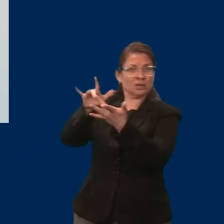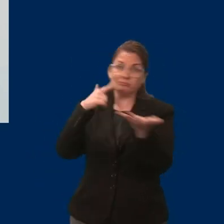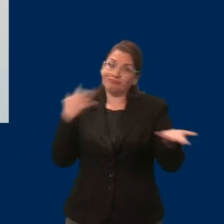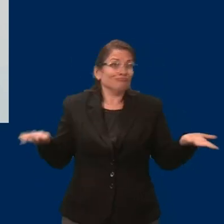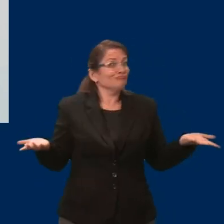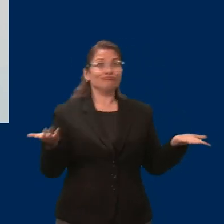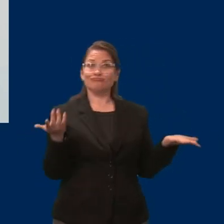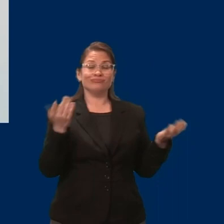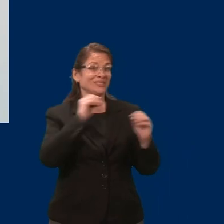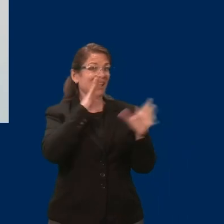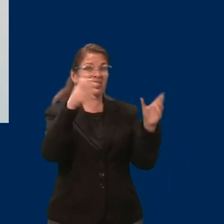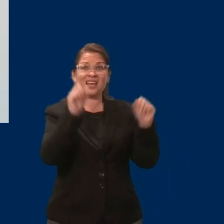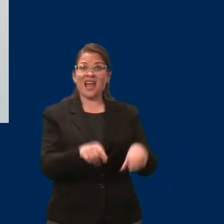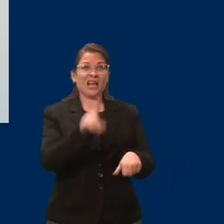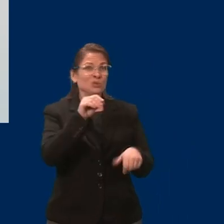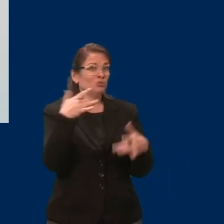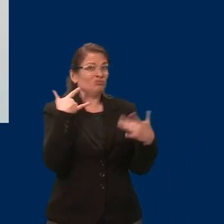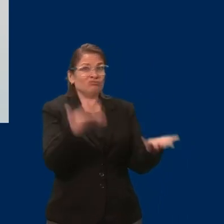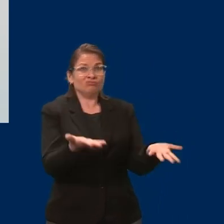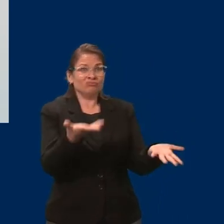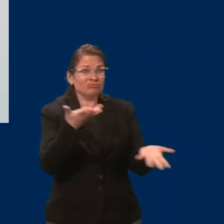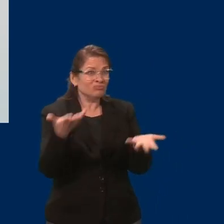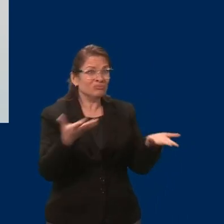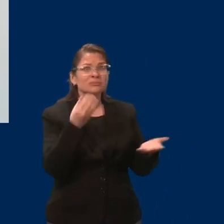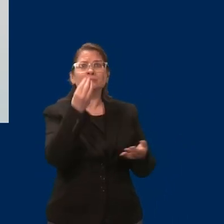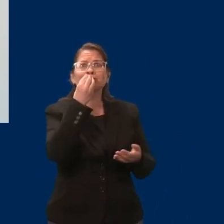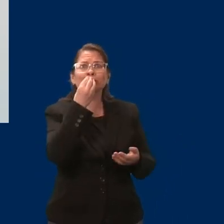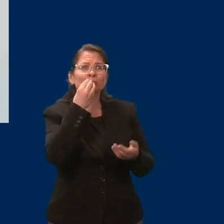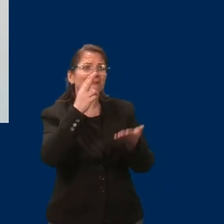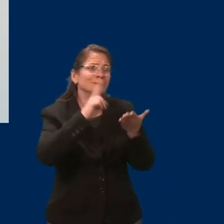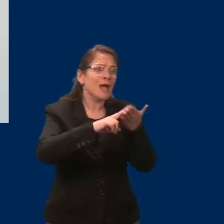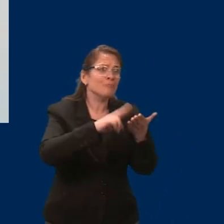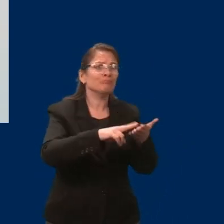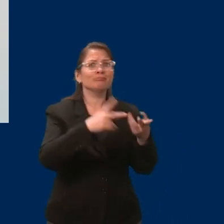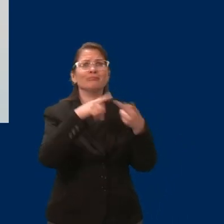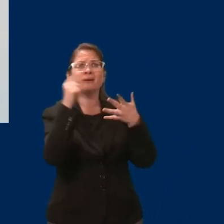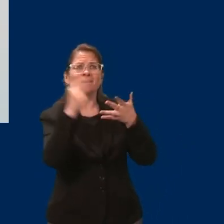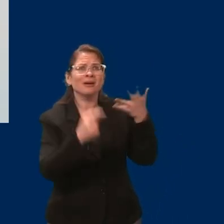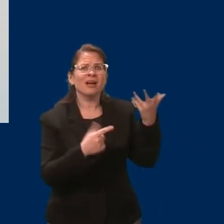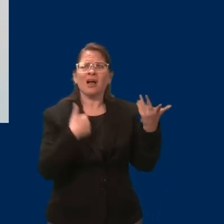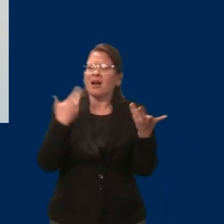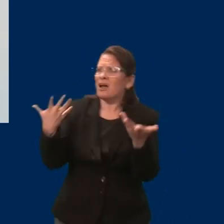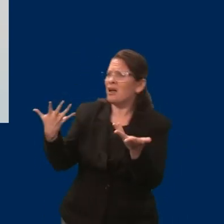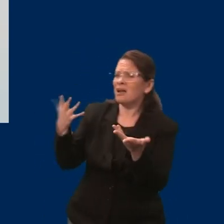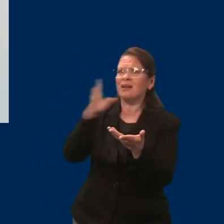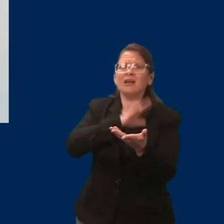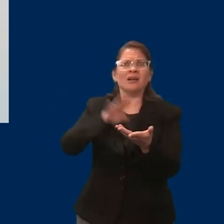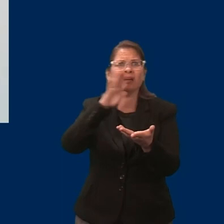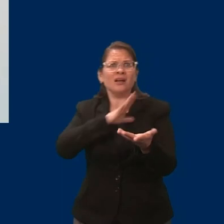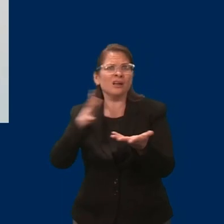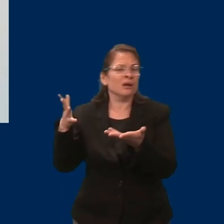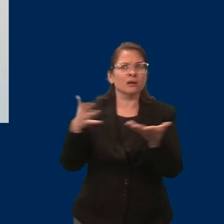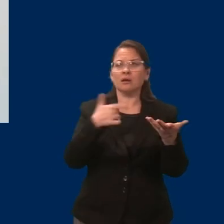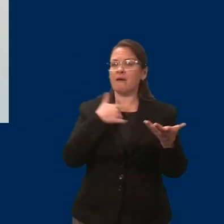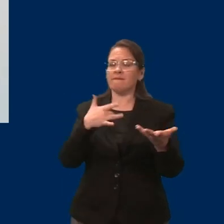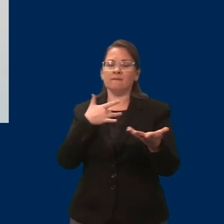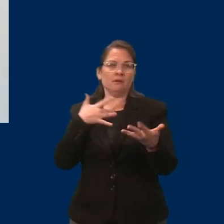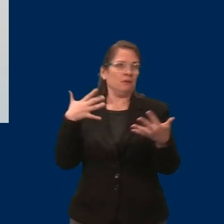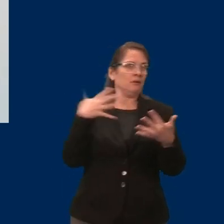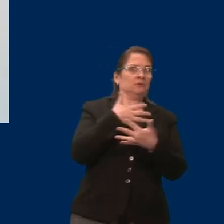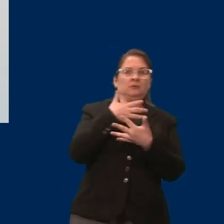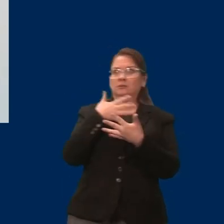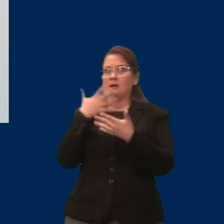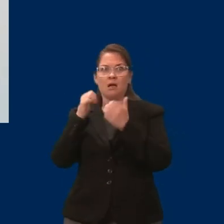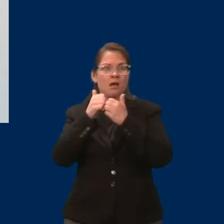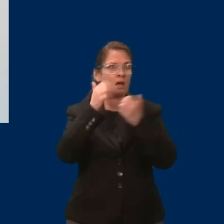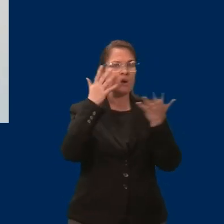bank information. I was so frustrated and, most importantly, terrified for my future, but I refused to give